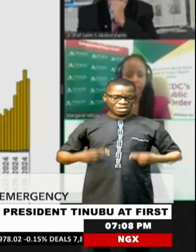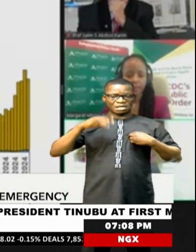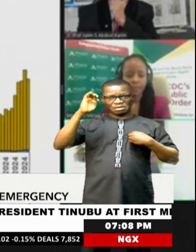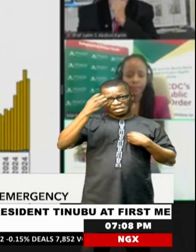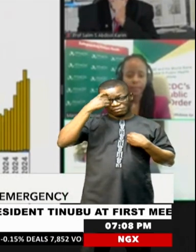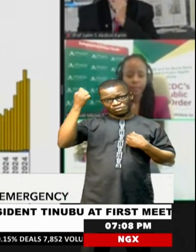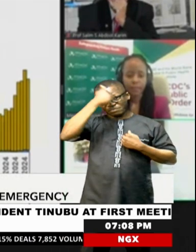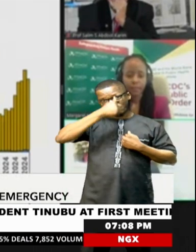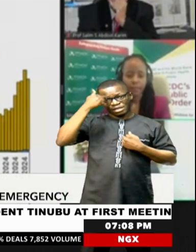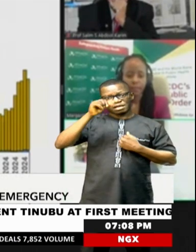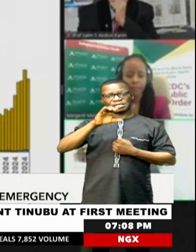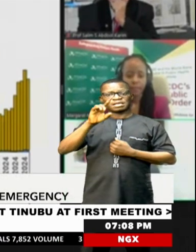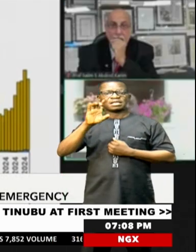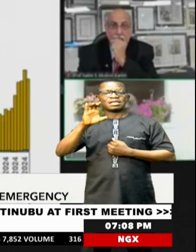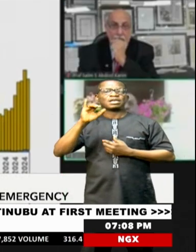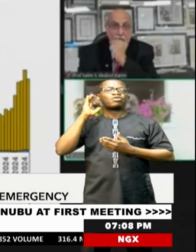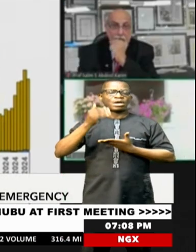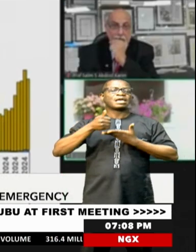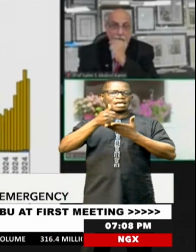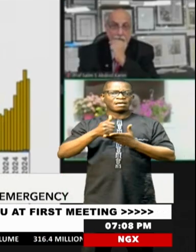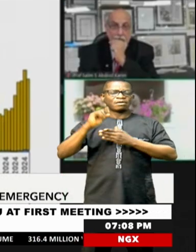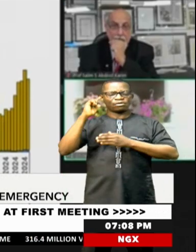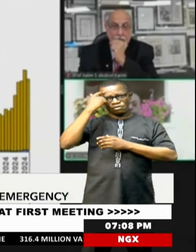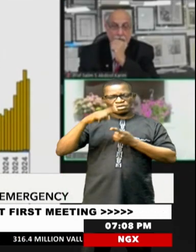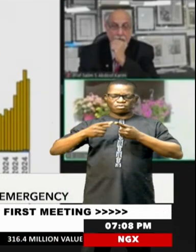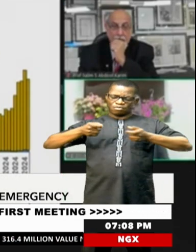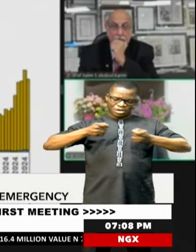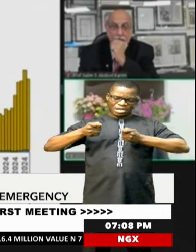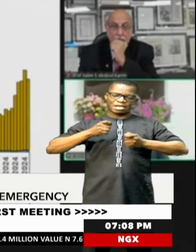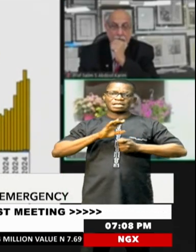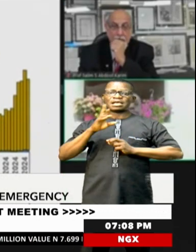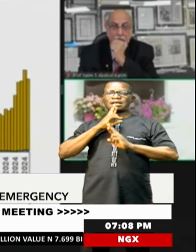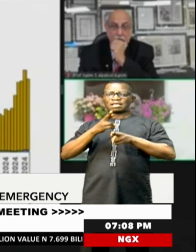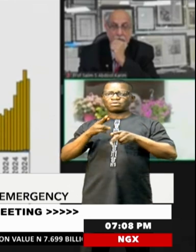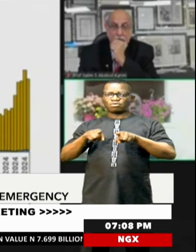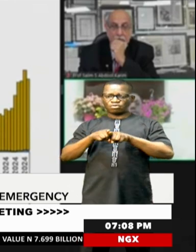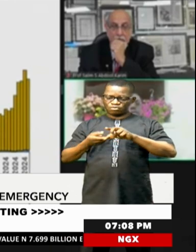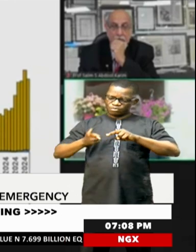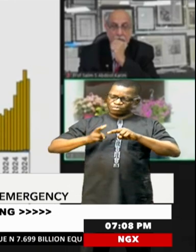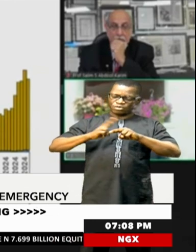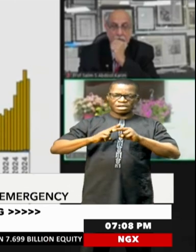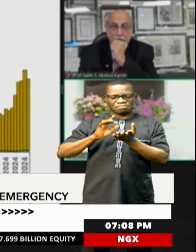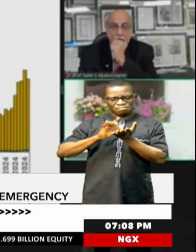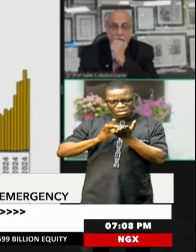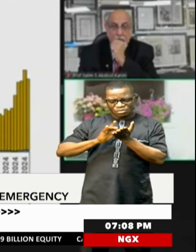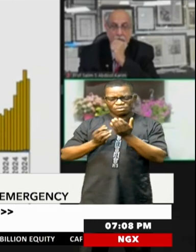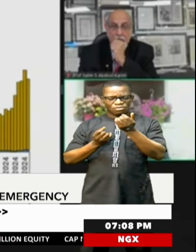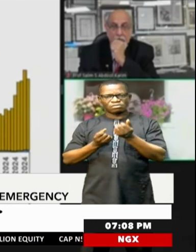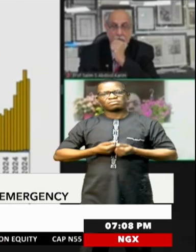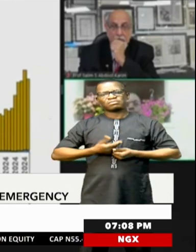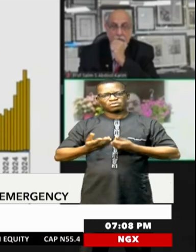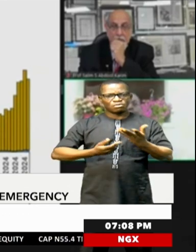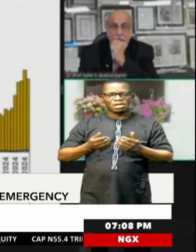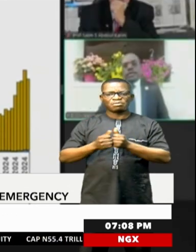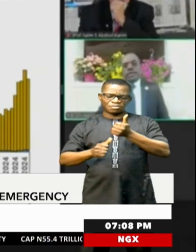CDC will help governments coordinate their response and potentially increase the flow of medical supplies and aid into affected